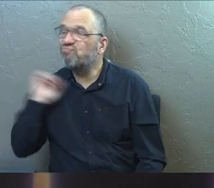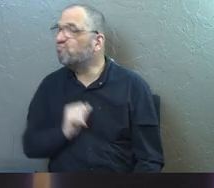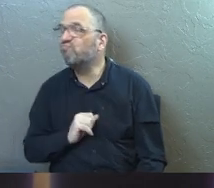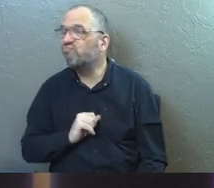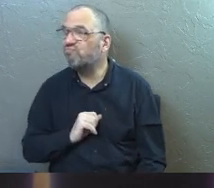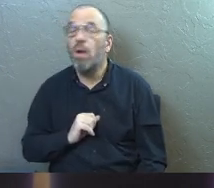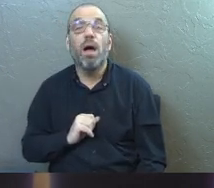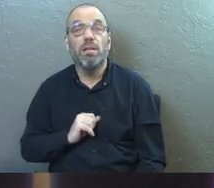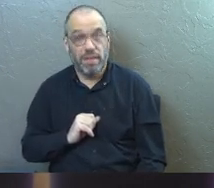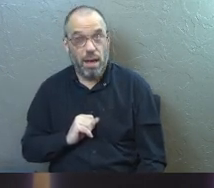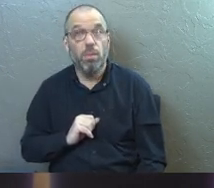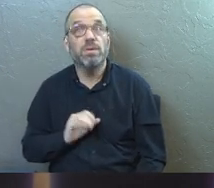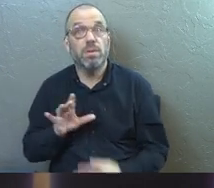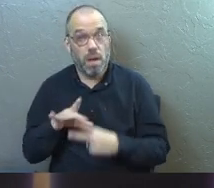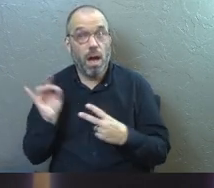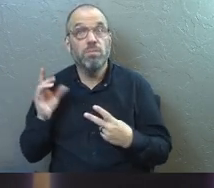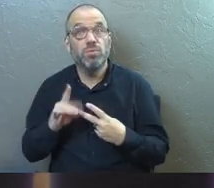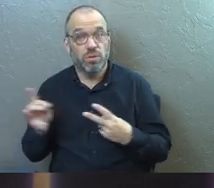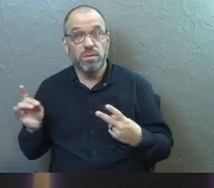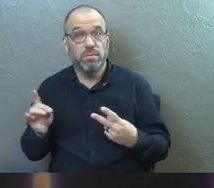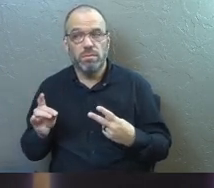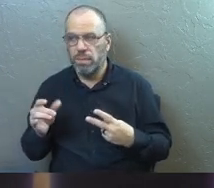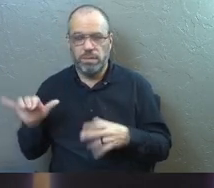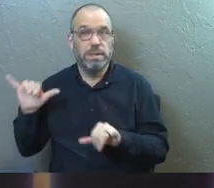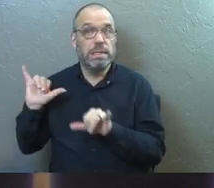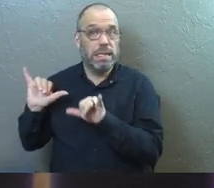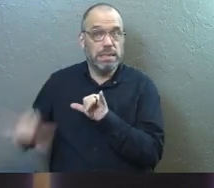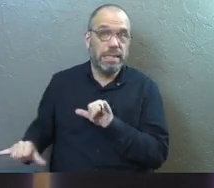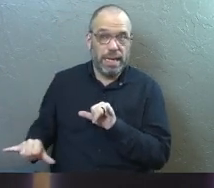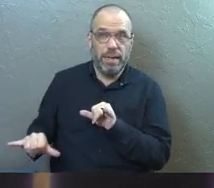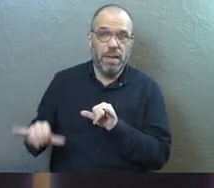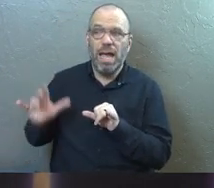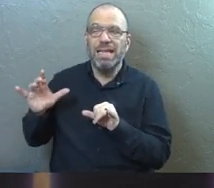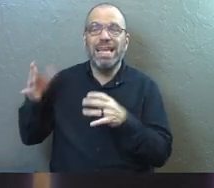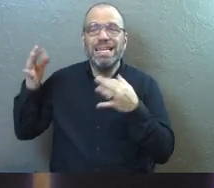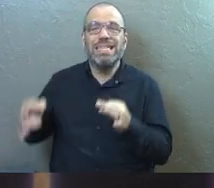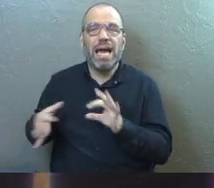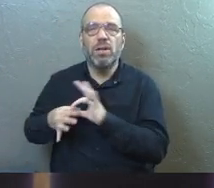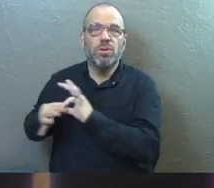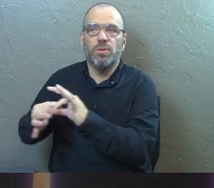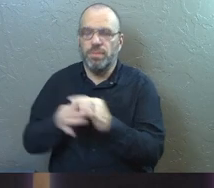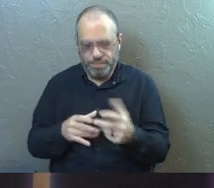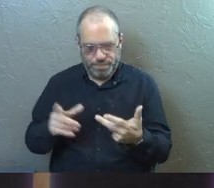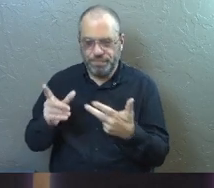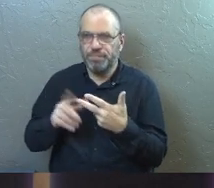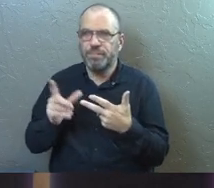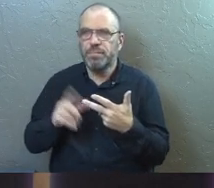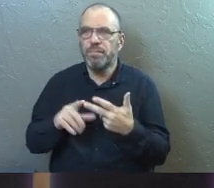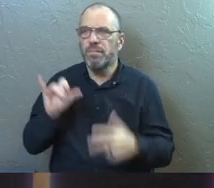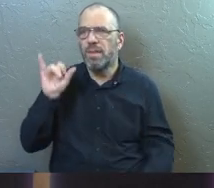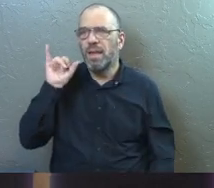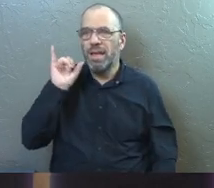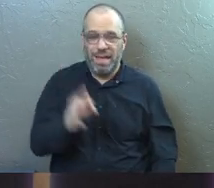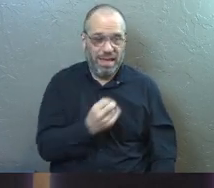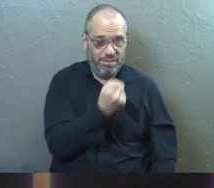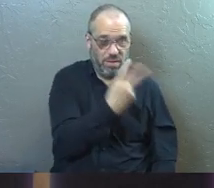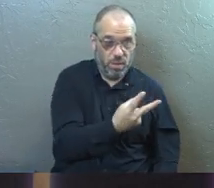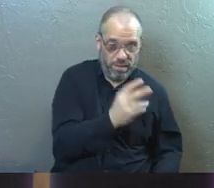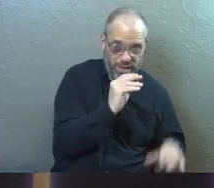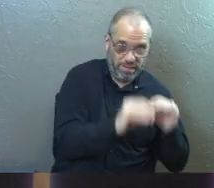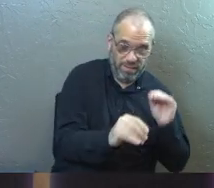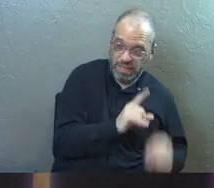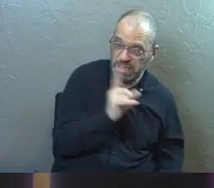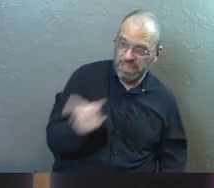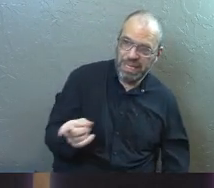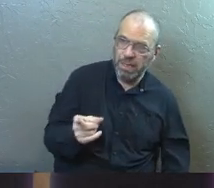That was certainly an option. They didn't do it. They chose unity. Also, if the 12 had fixed it,